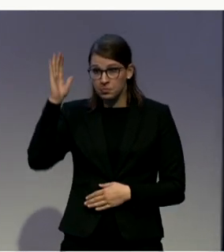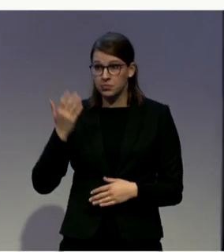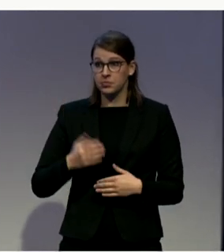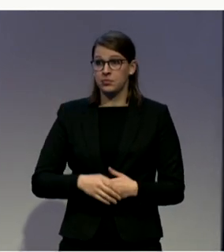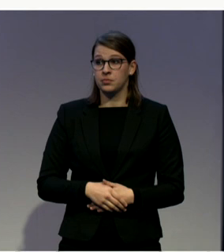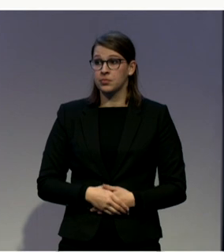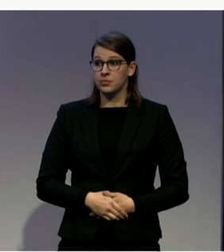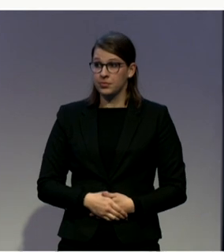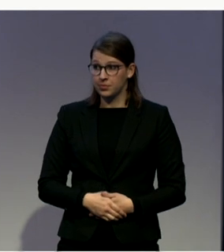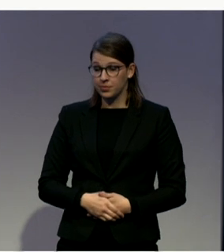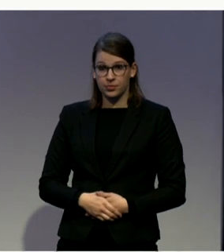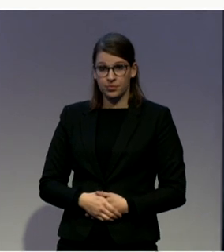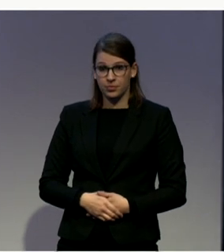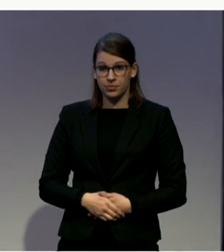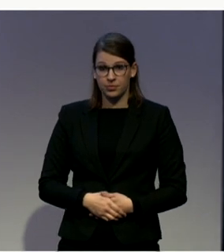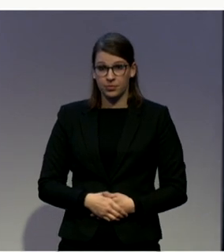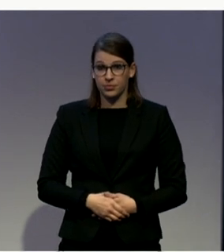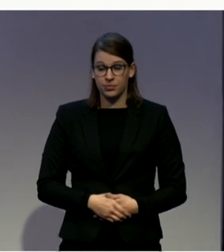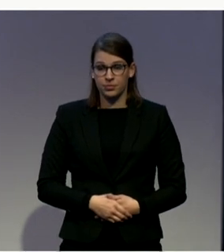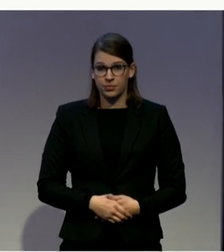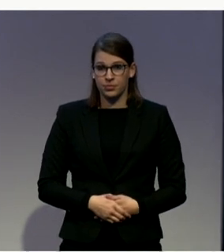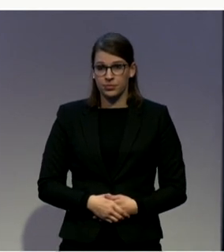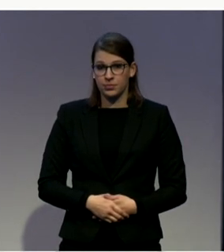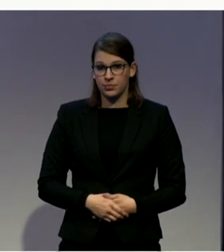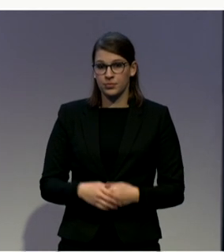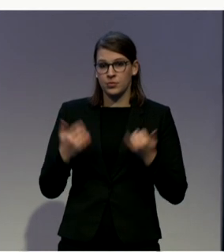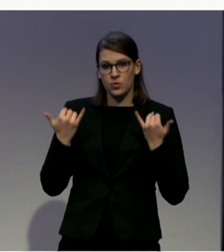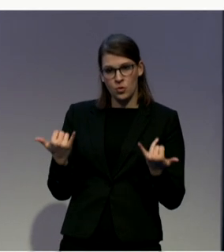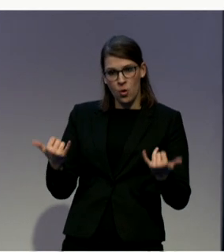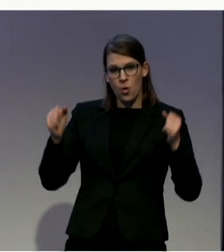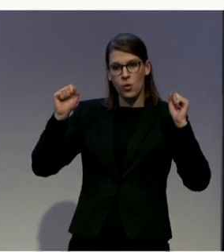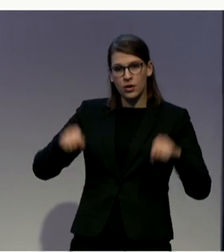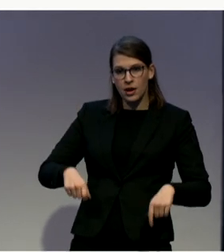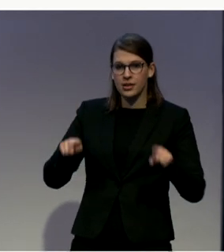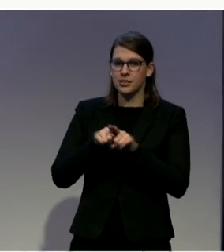use your right to free speech, to questions.